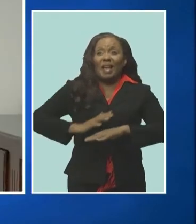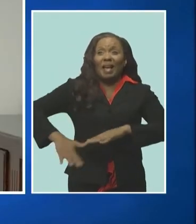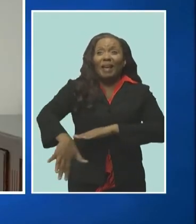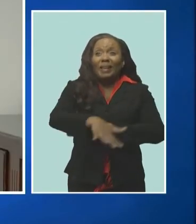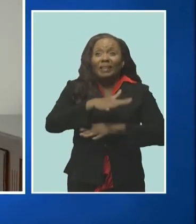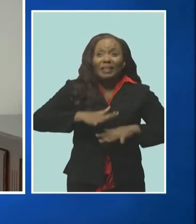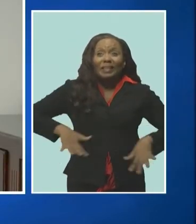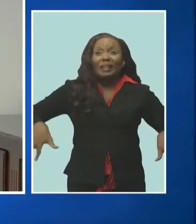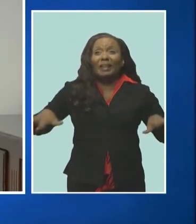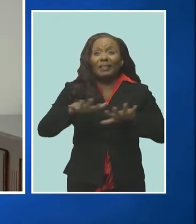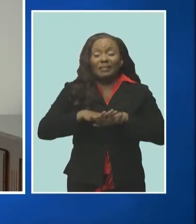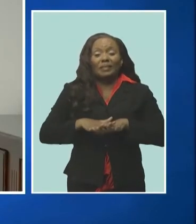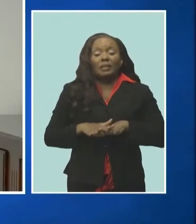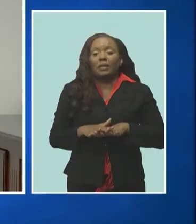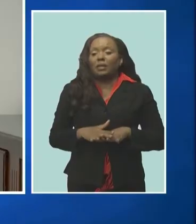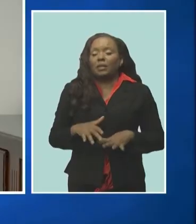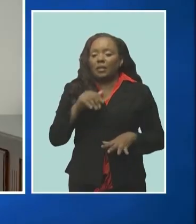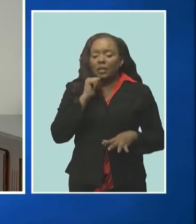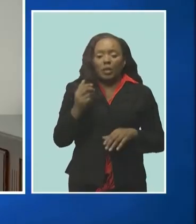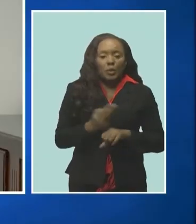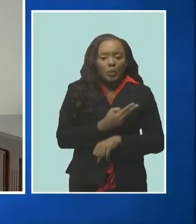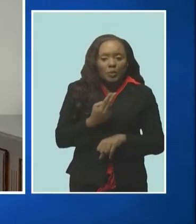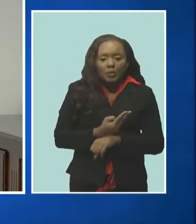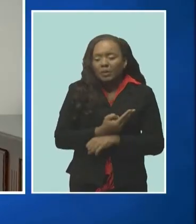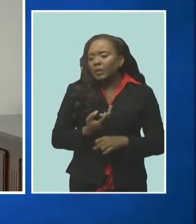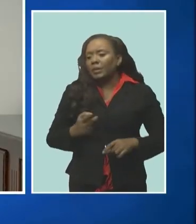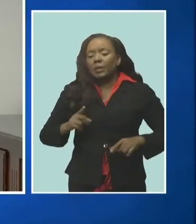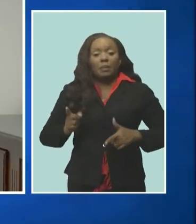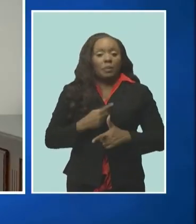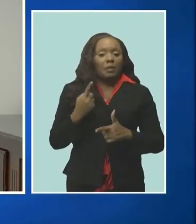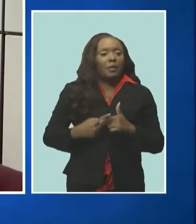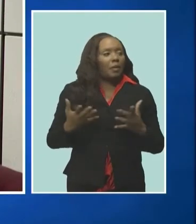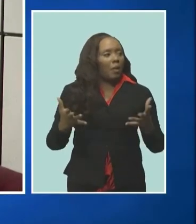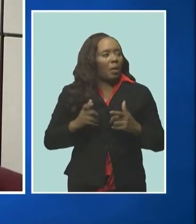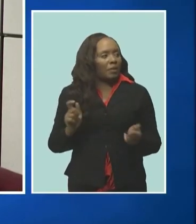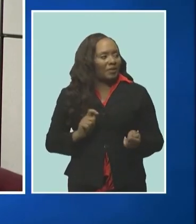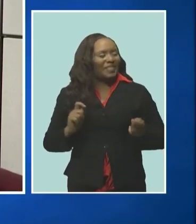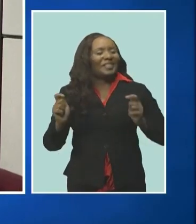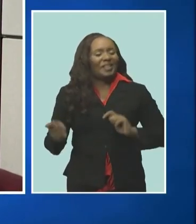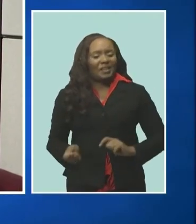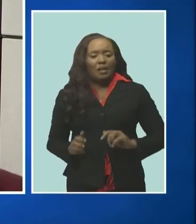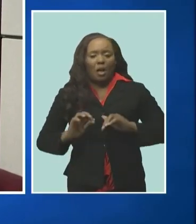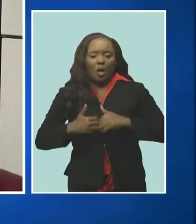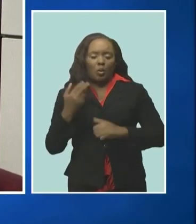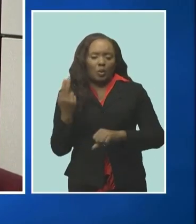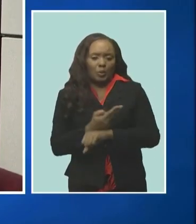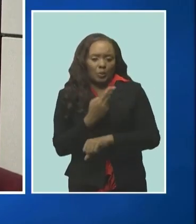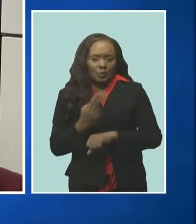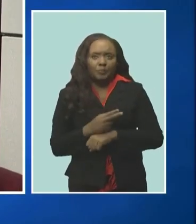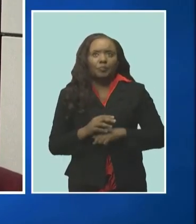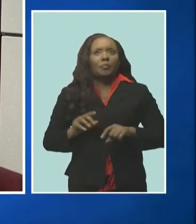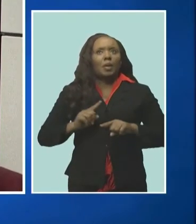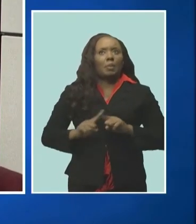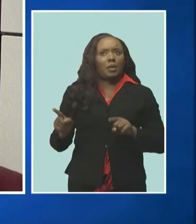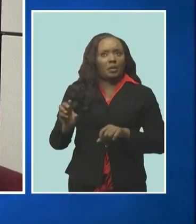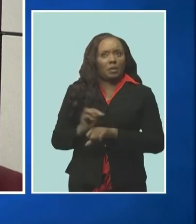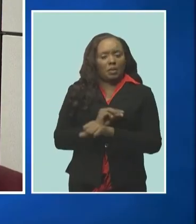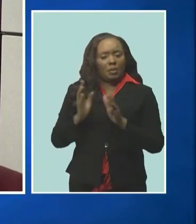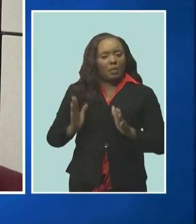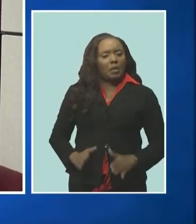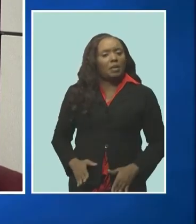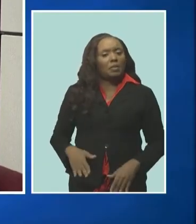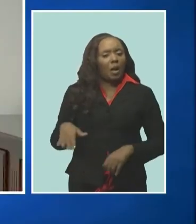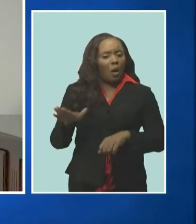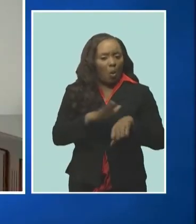for change of land use however agriculture minister indar weir is sending a strong message to the property holders about the practice